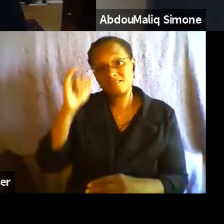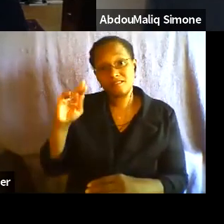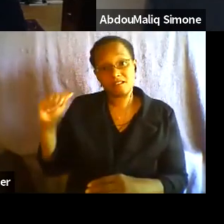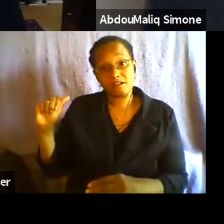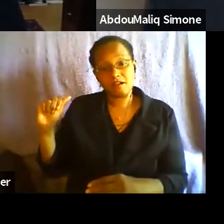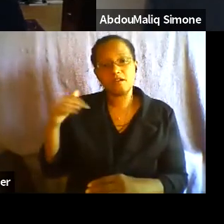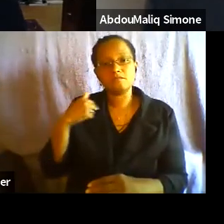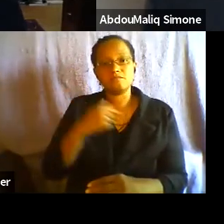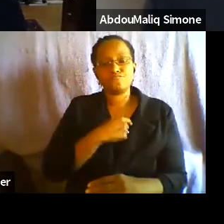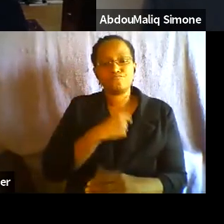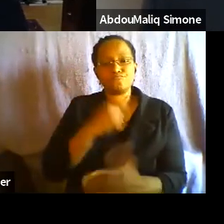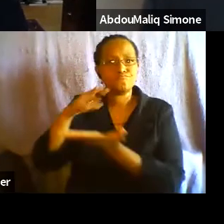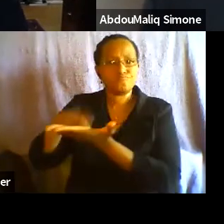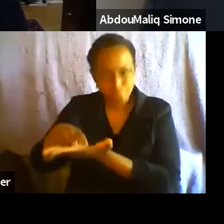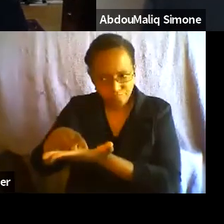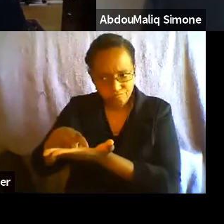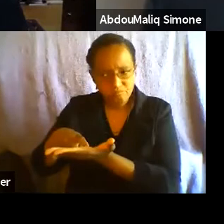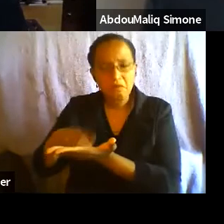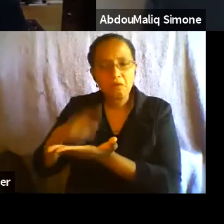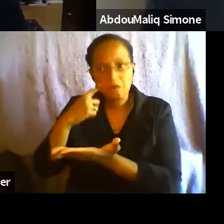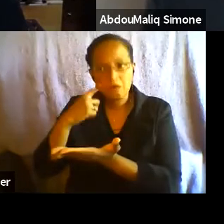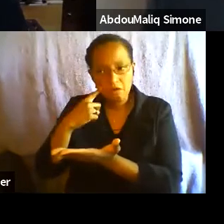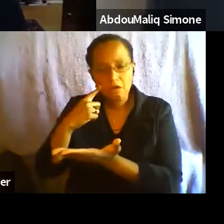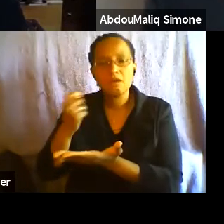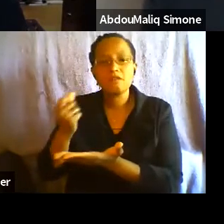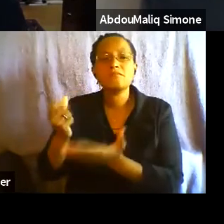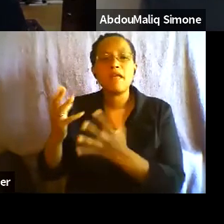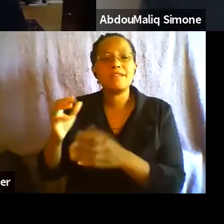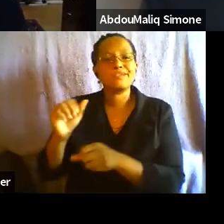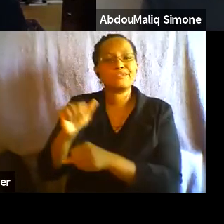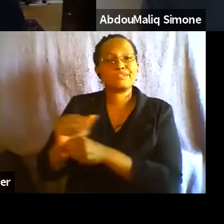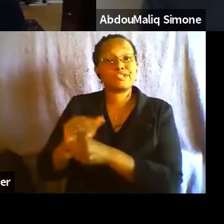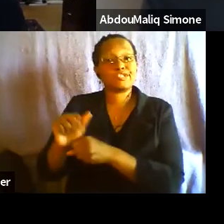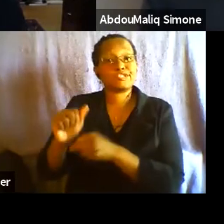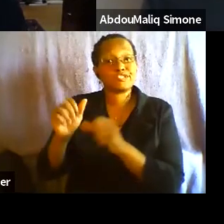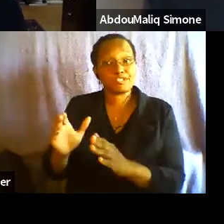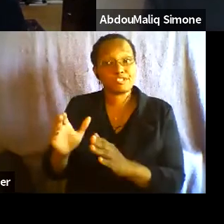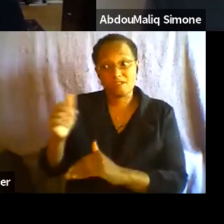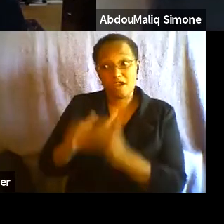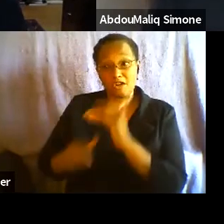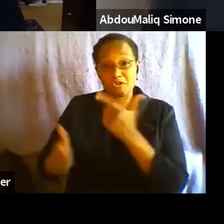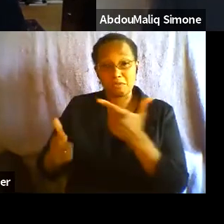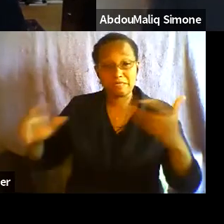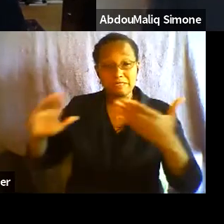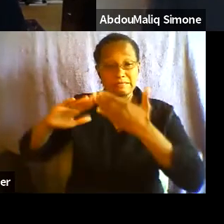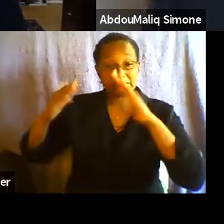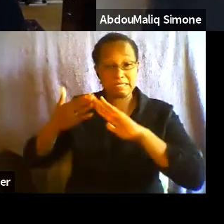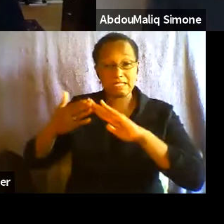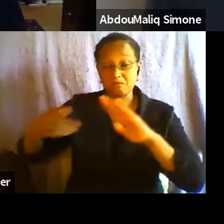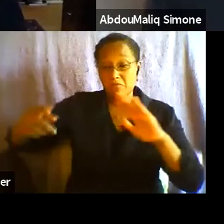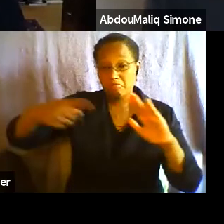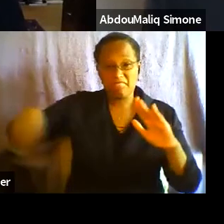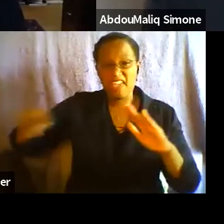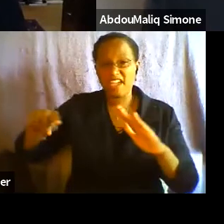many workers in the large urban areas simply walked away from the